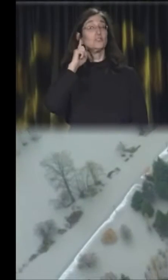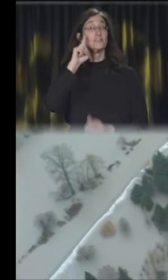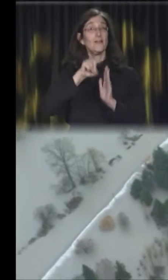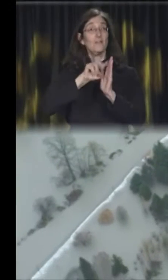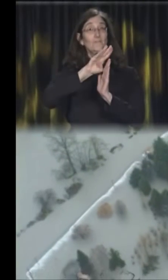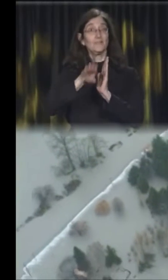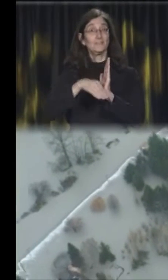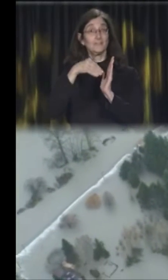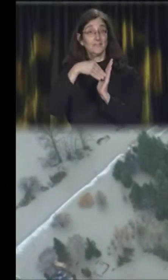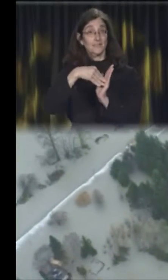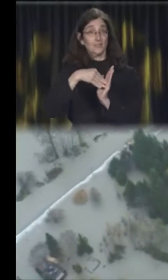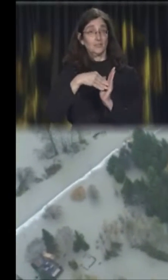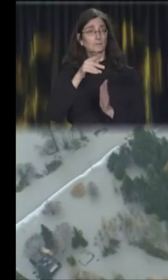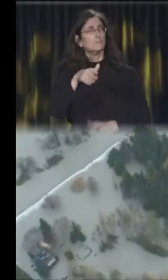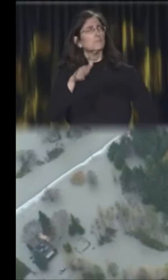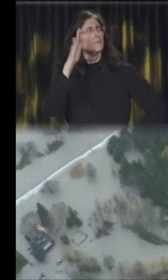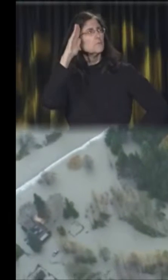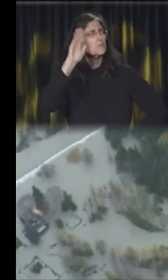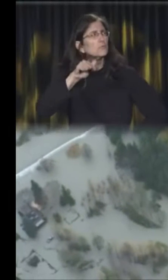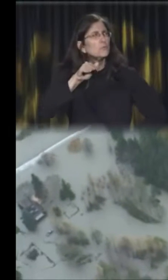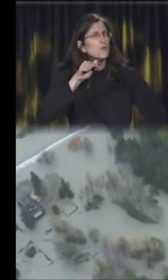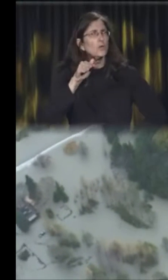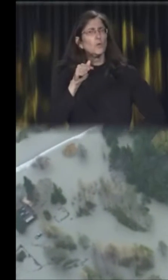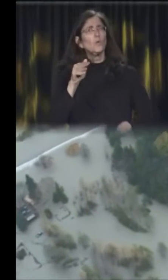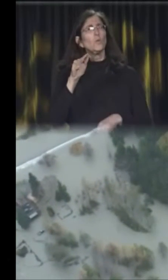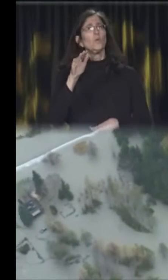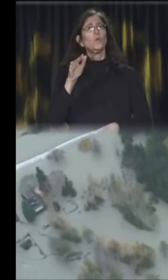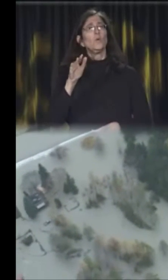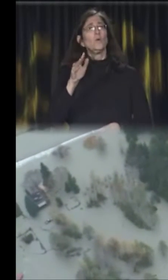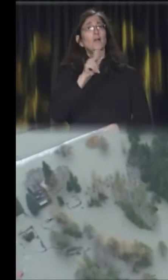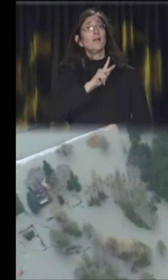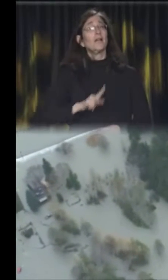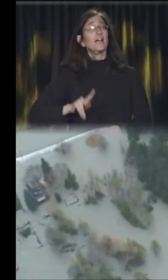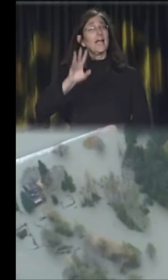Did you know that many parts of King County flood every year?